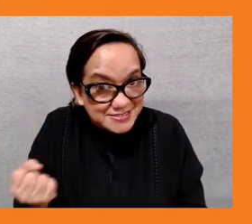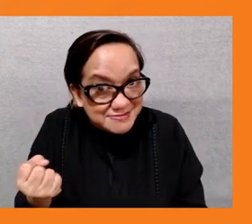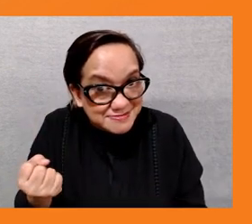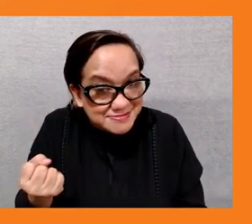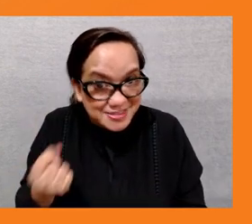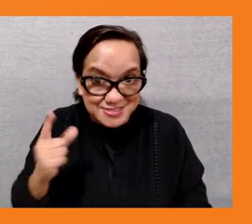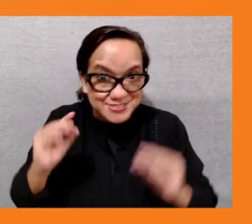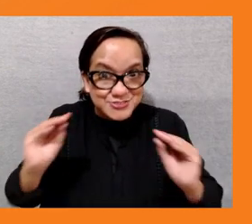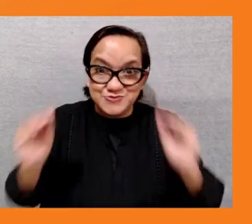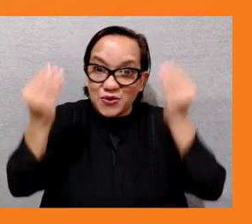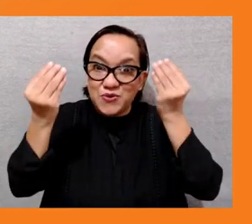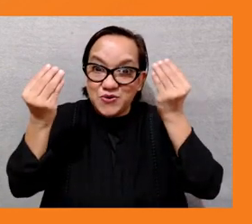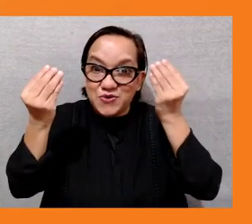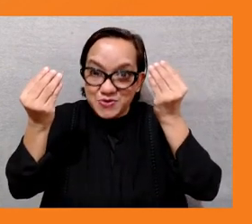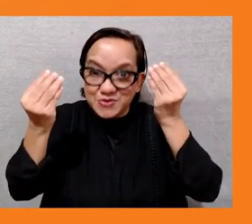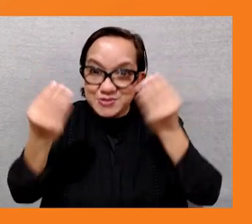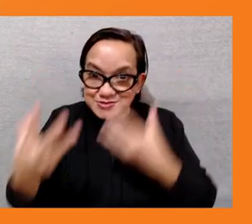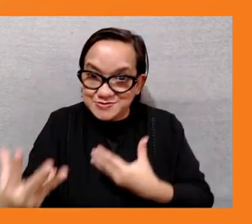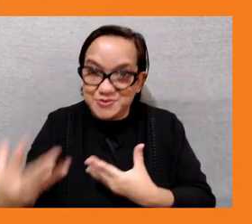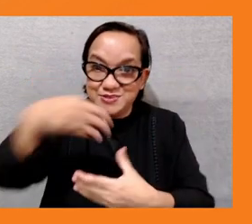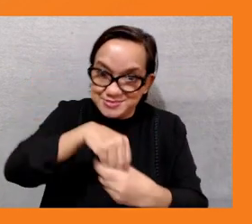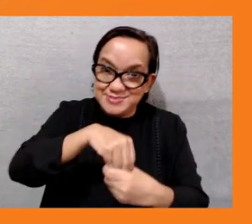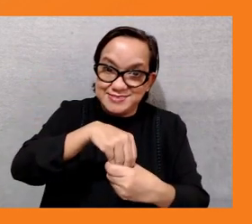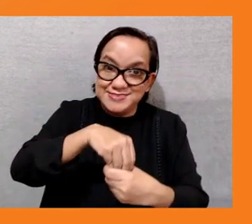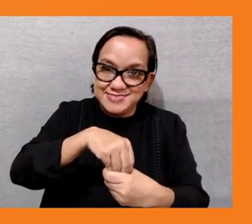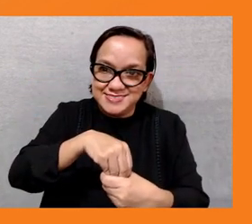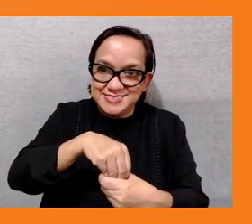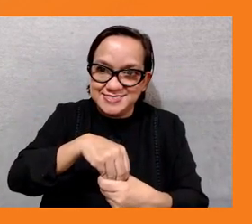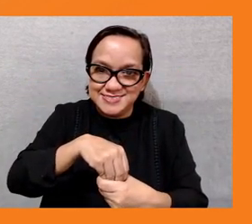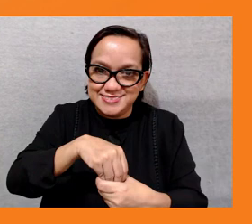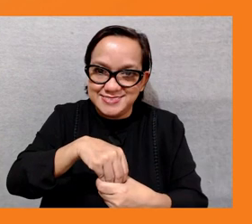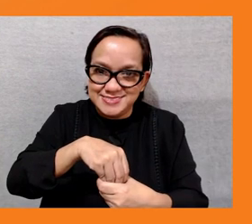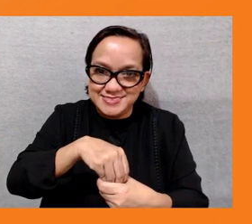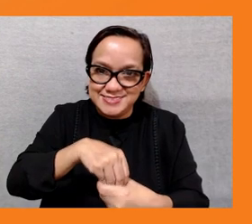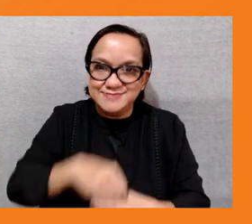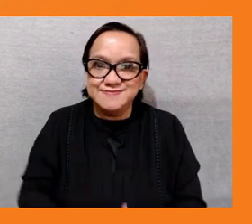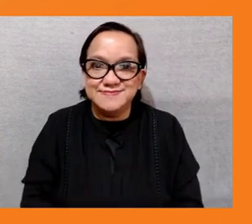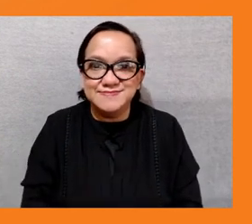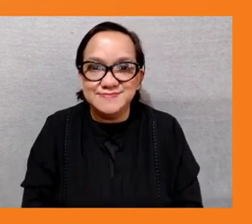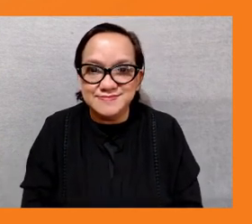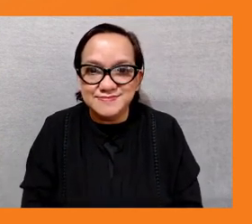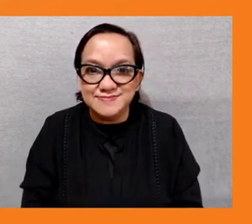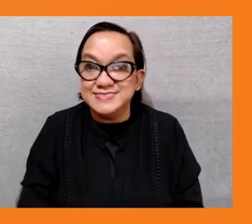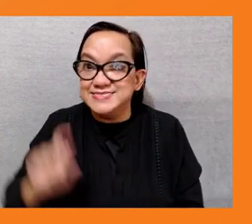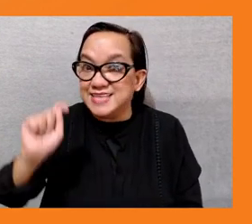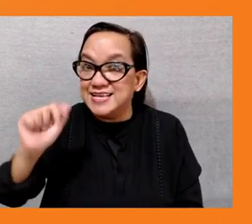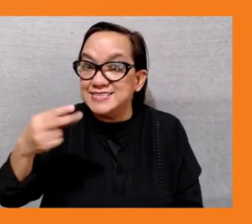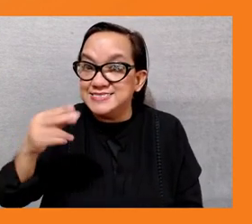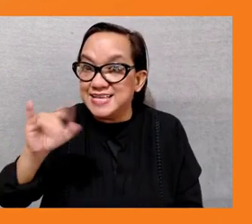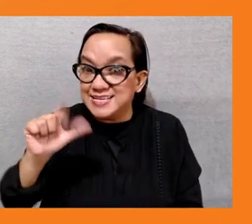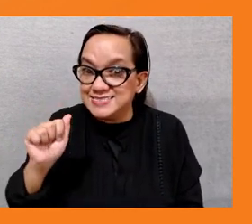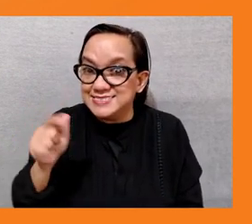and now i want to for one last time to bring back thalia because a while ago you mentioned working with government